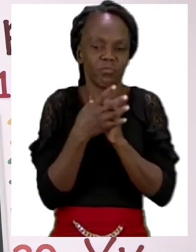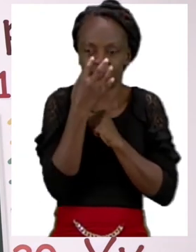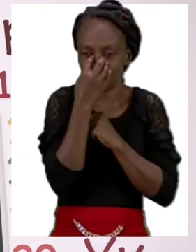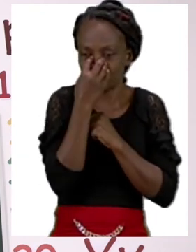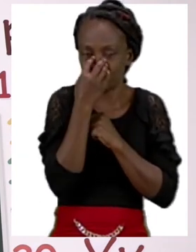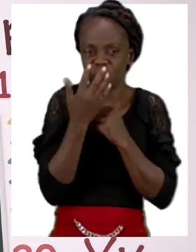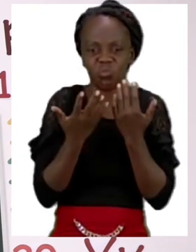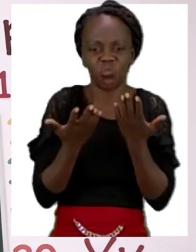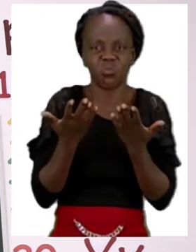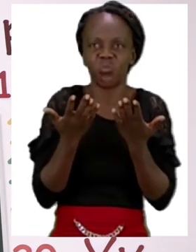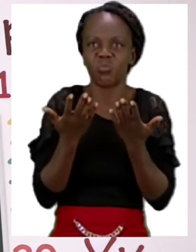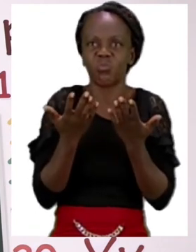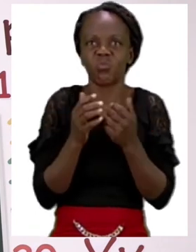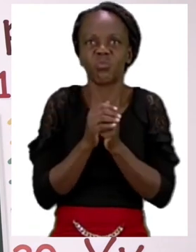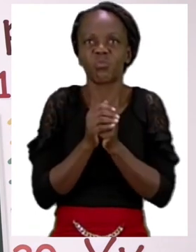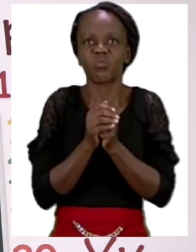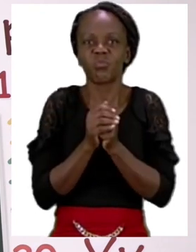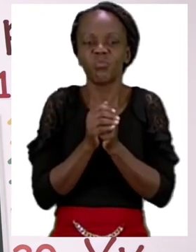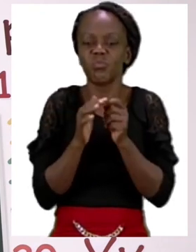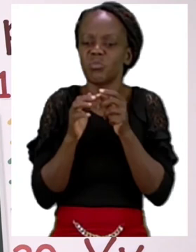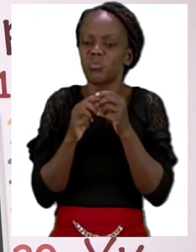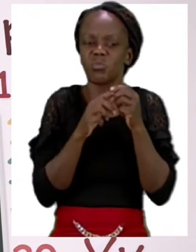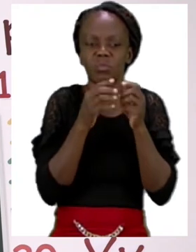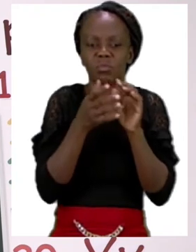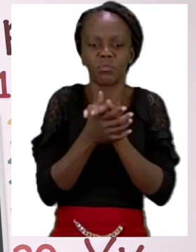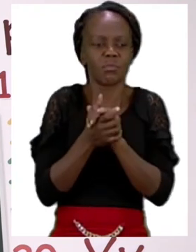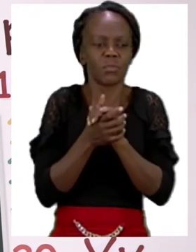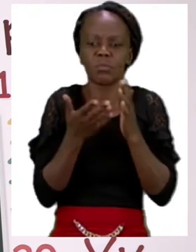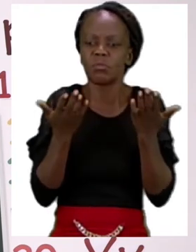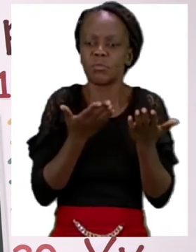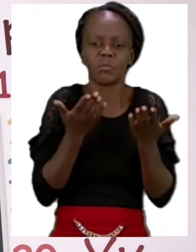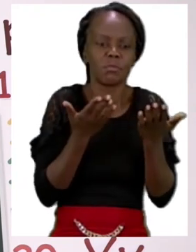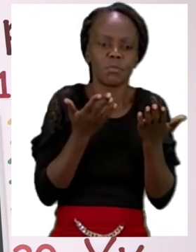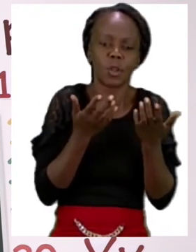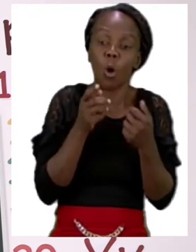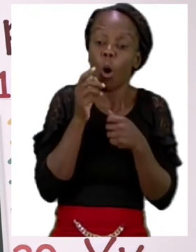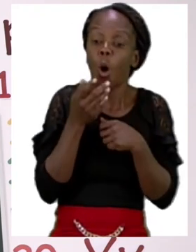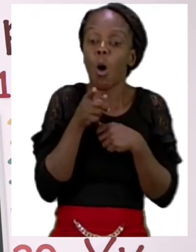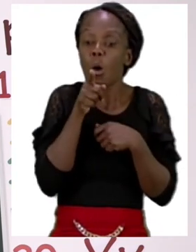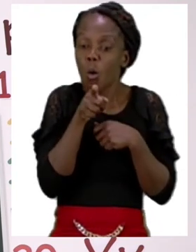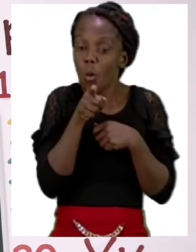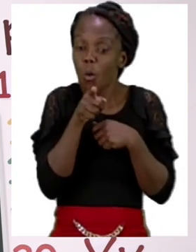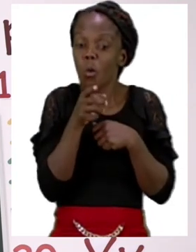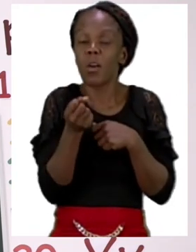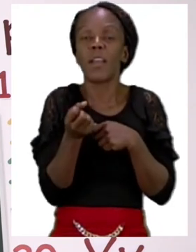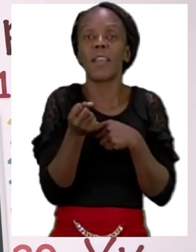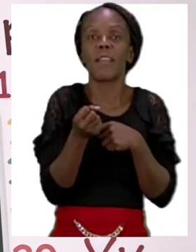visit. Where is my special friend? Oh, there you are! Hello Sashi!